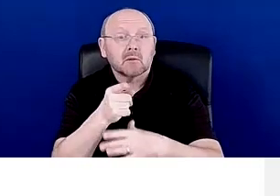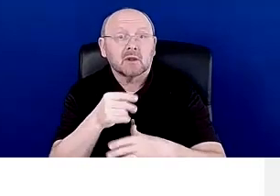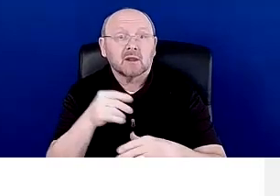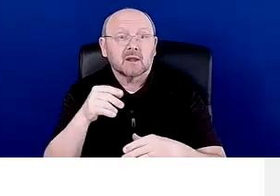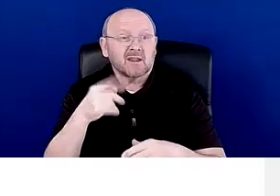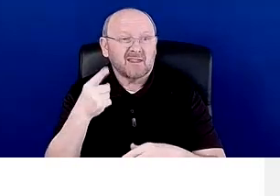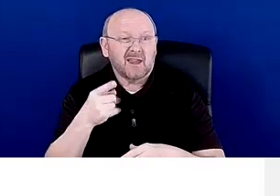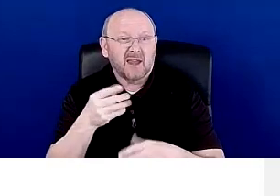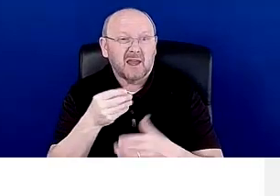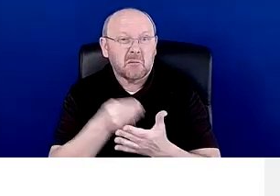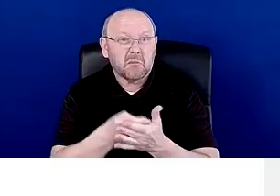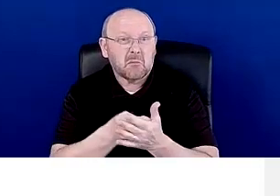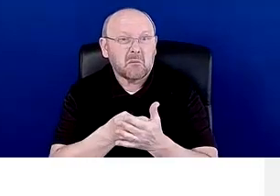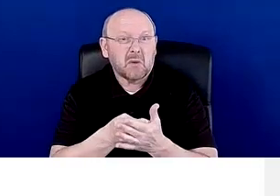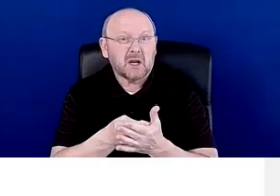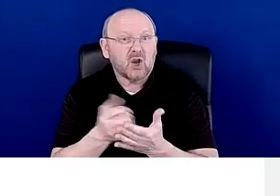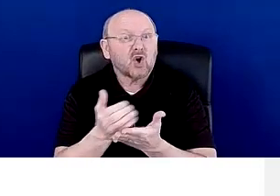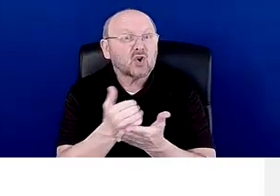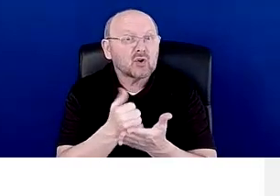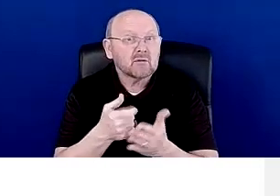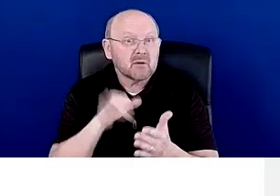Yeah. Yeah. They, they want to help.